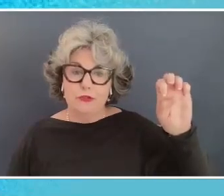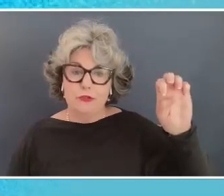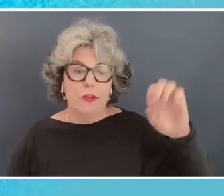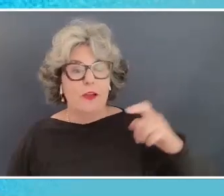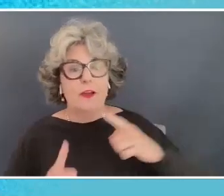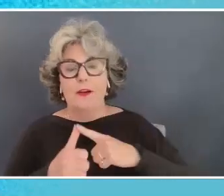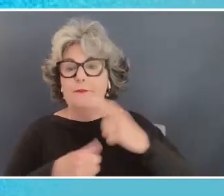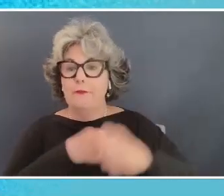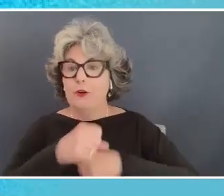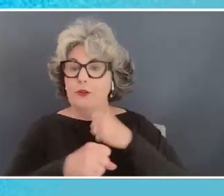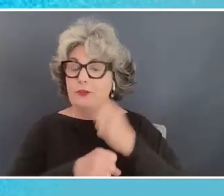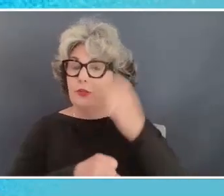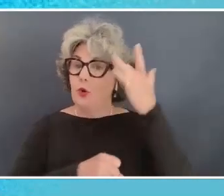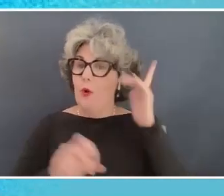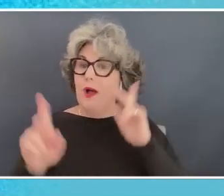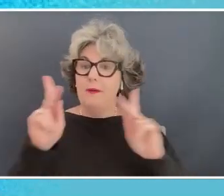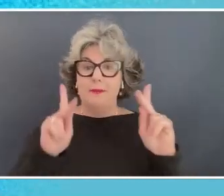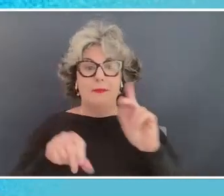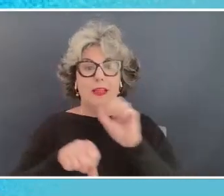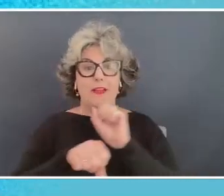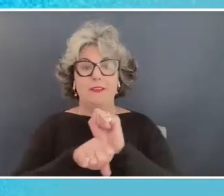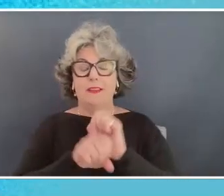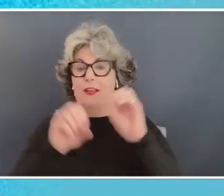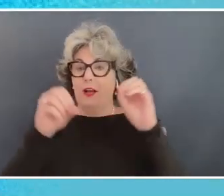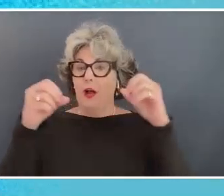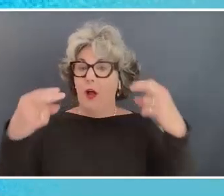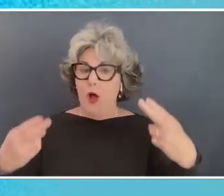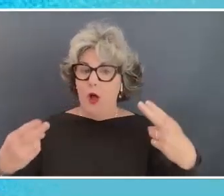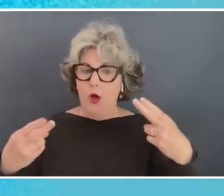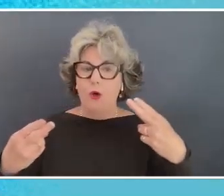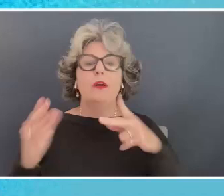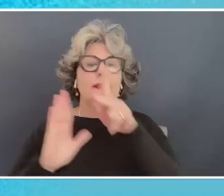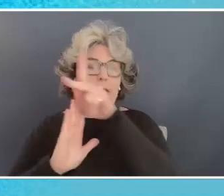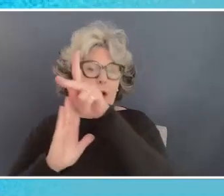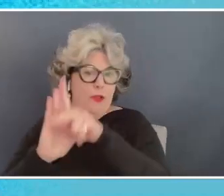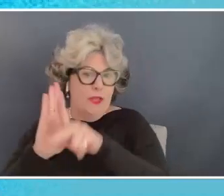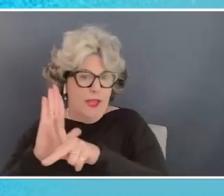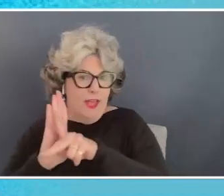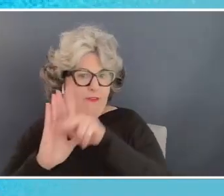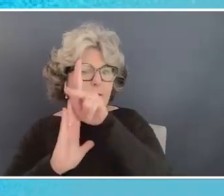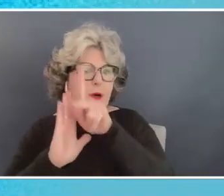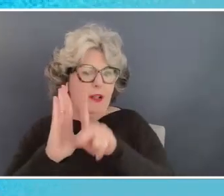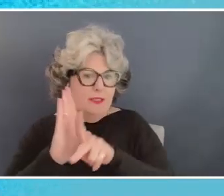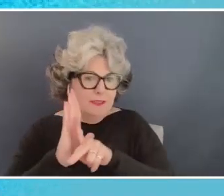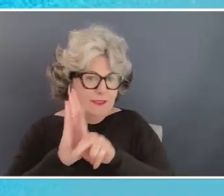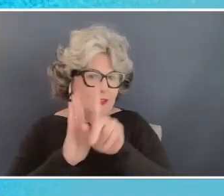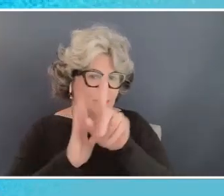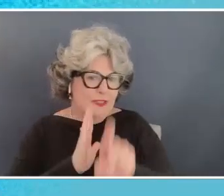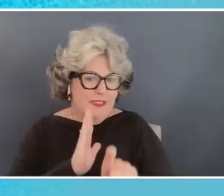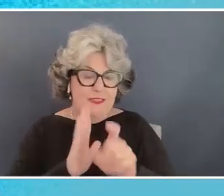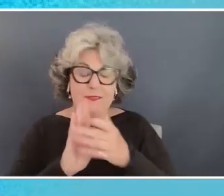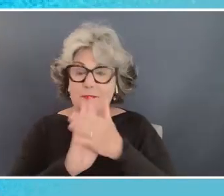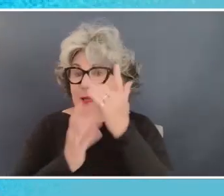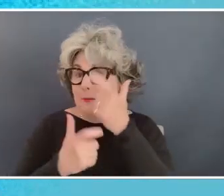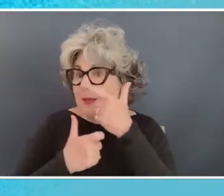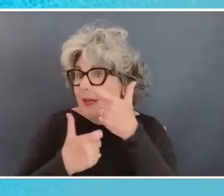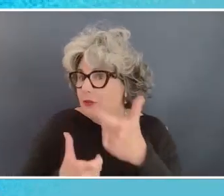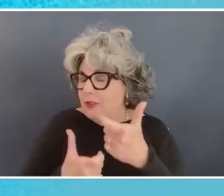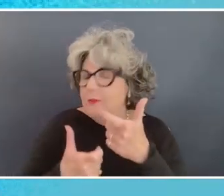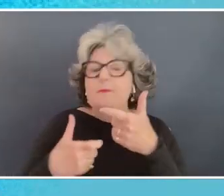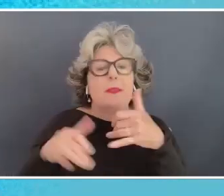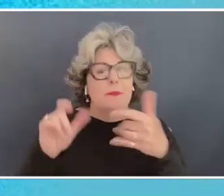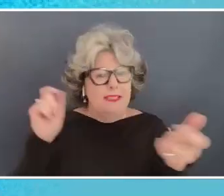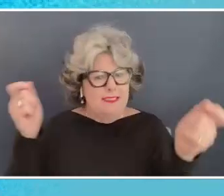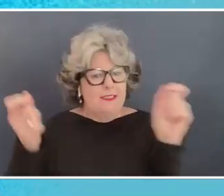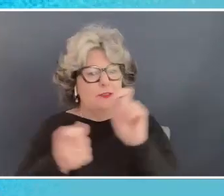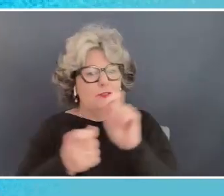right now we're like oh no we need regulations so it's gotten very interesting but that doesn't change the approach that